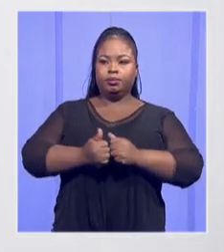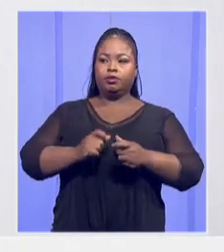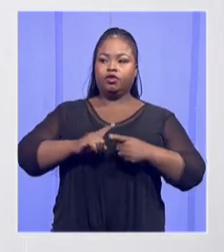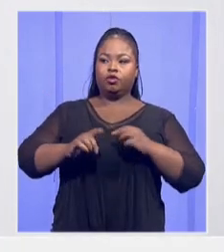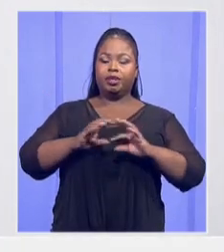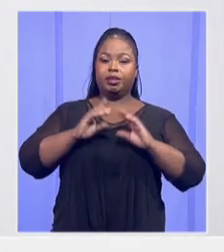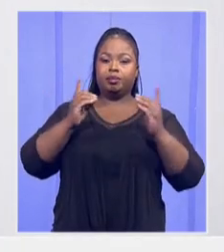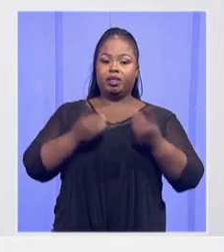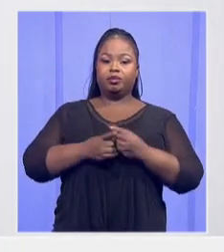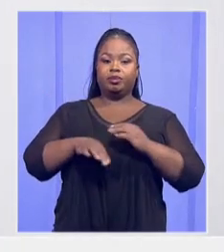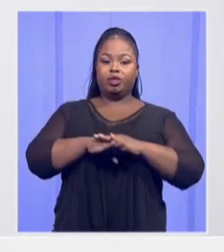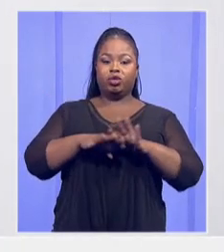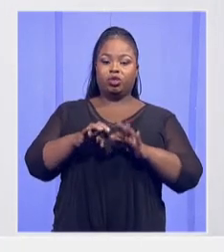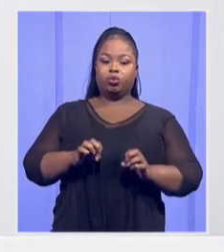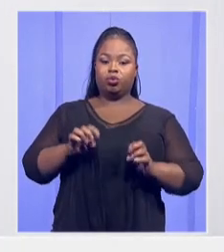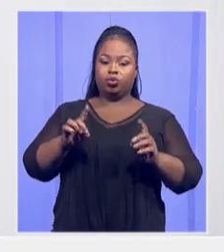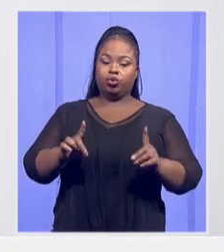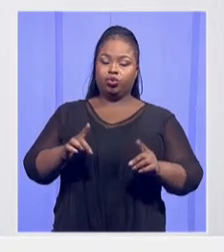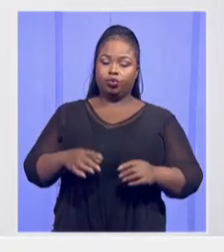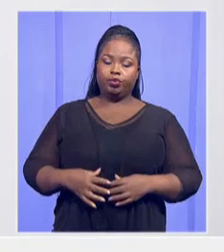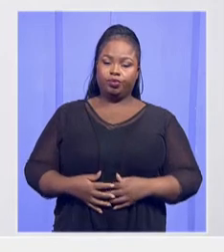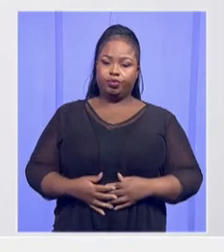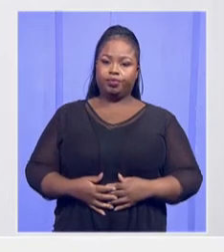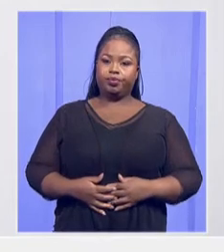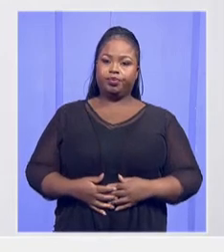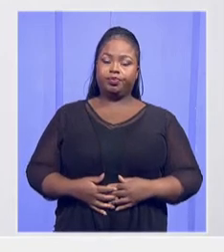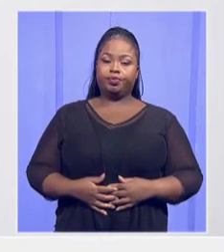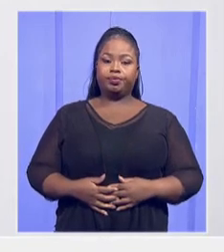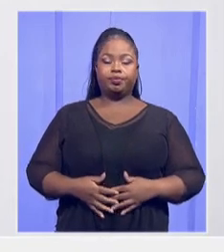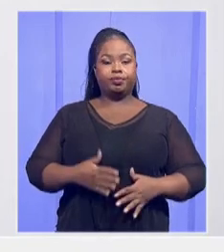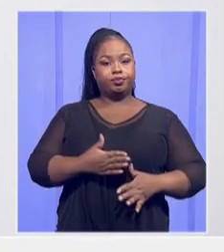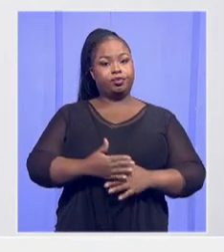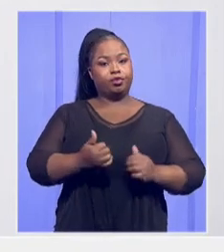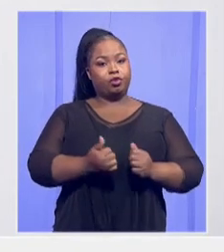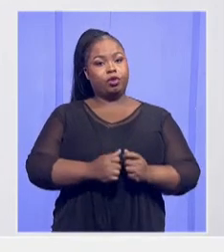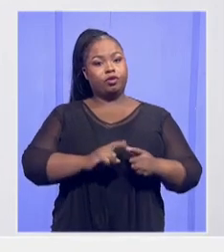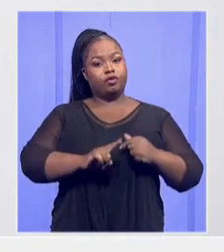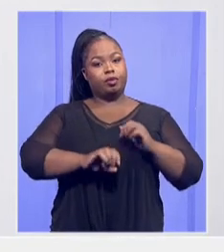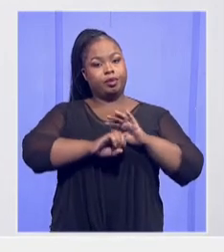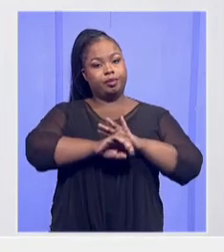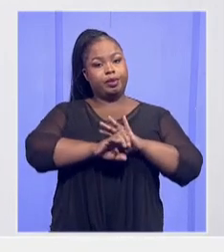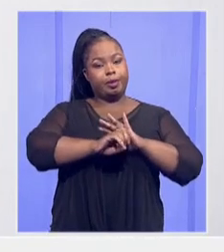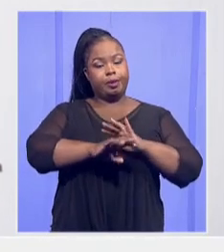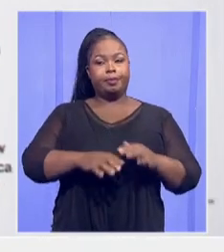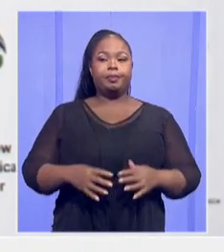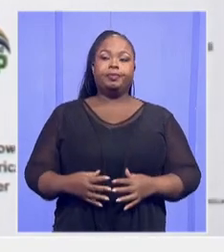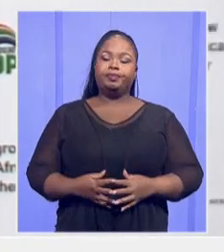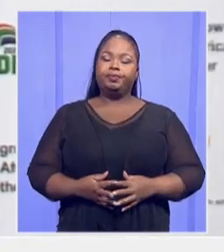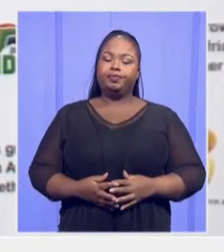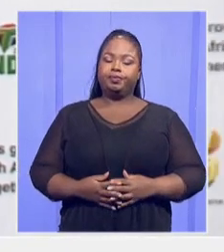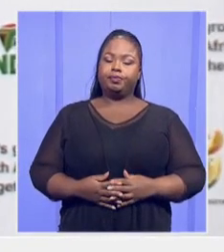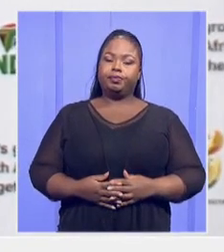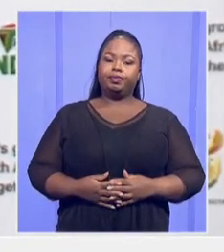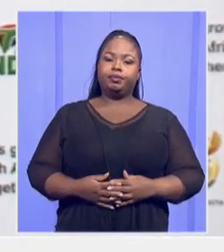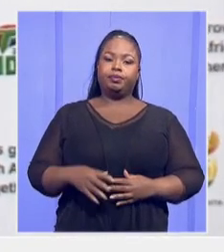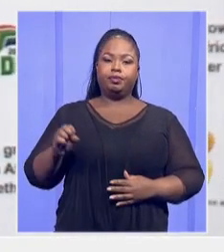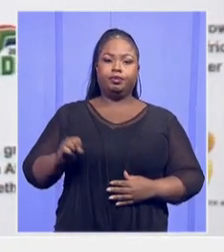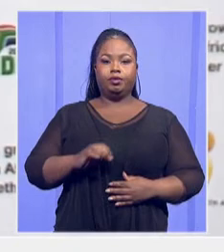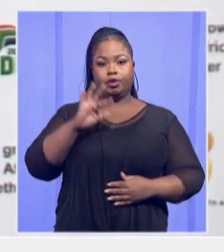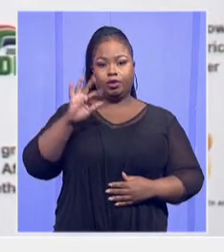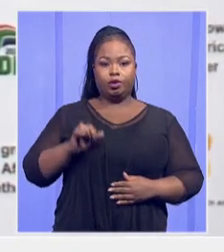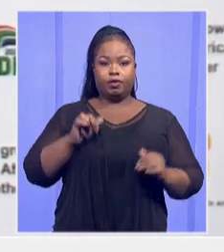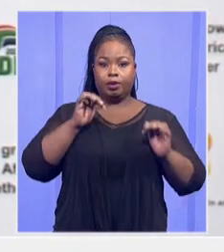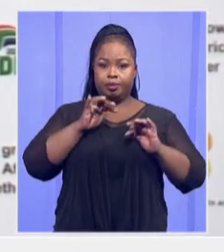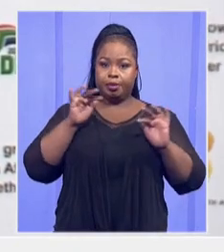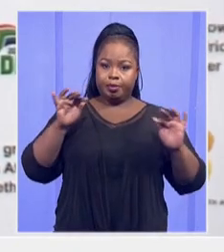Department of Basic Education, colleagues from the media, the South African public.